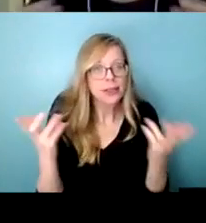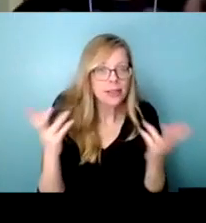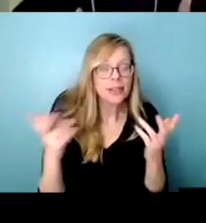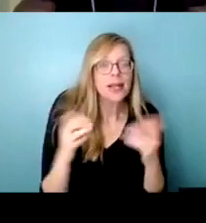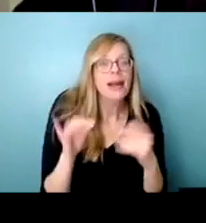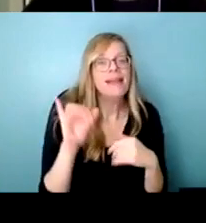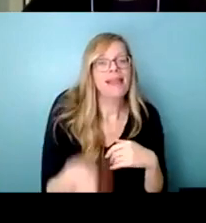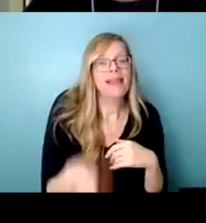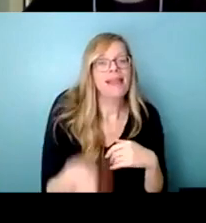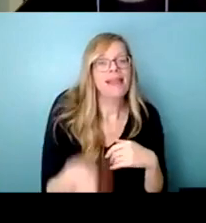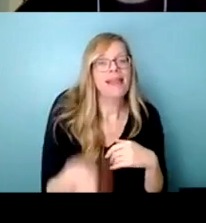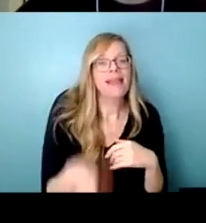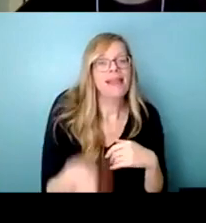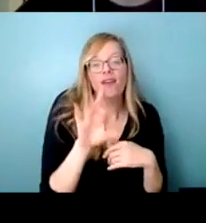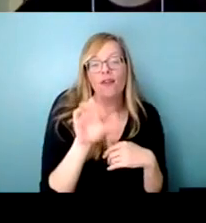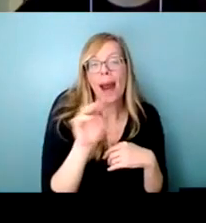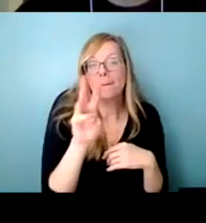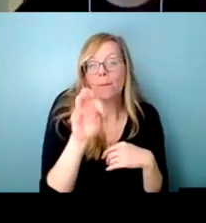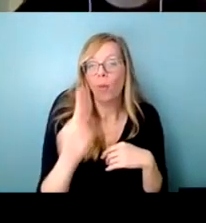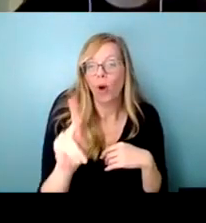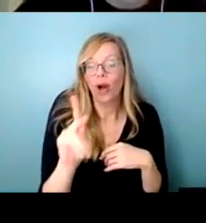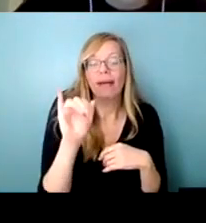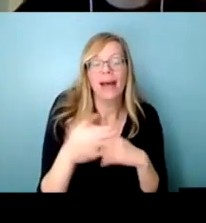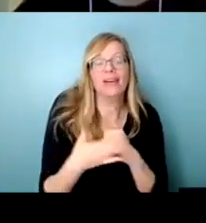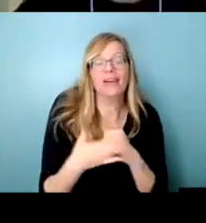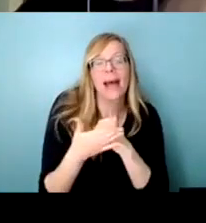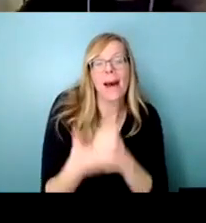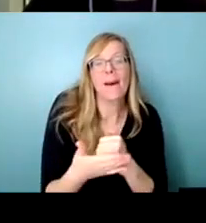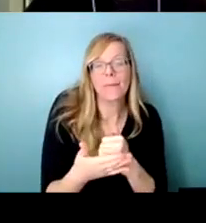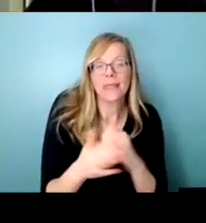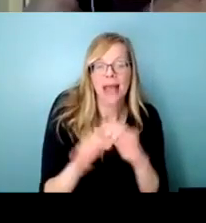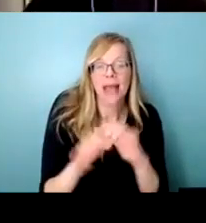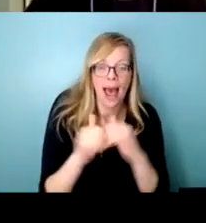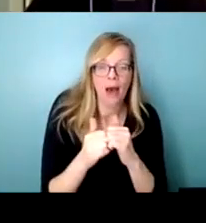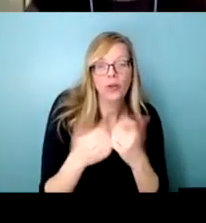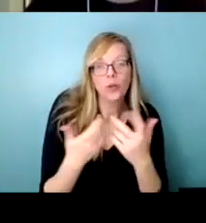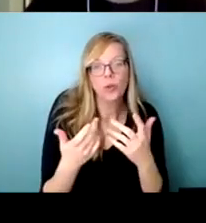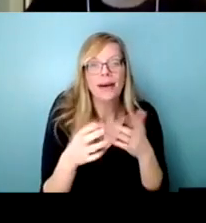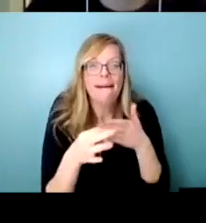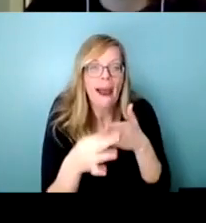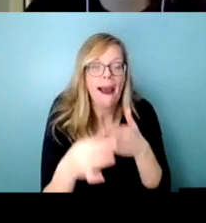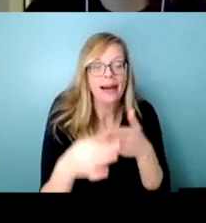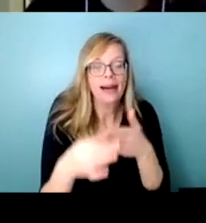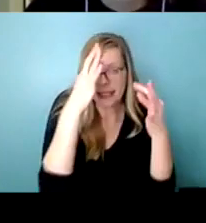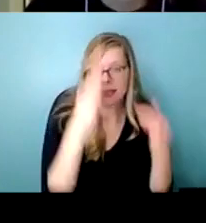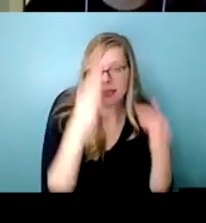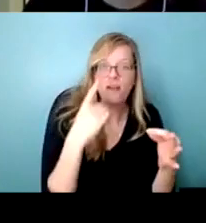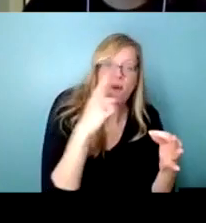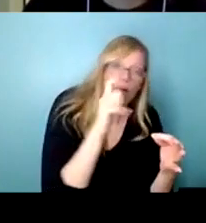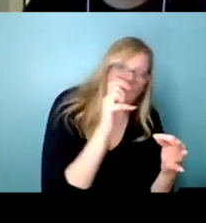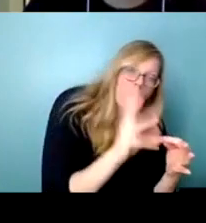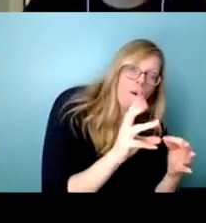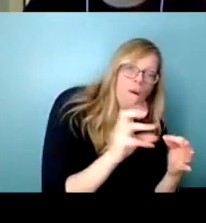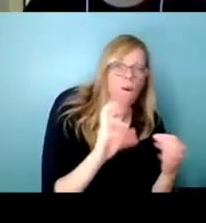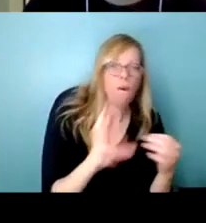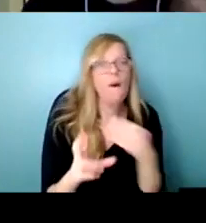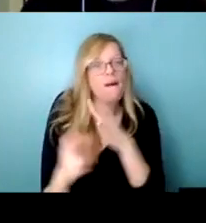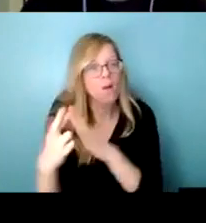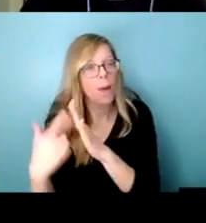provides that overarching guidance to developing the laws and the policies and programs etc so